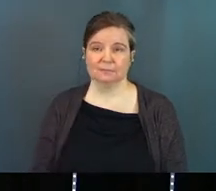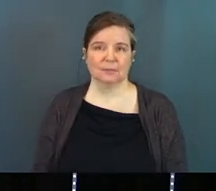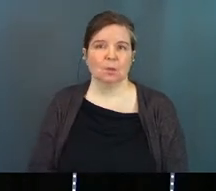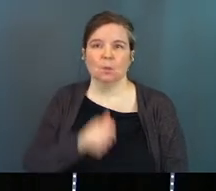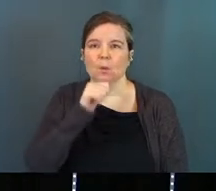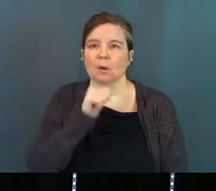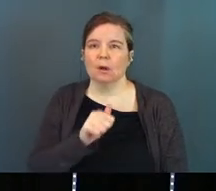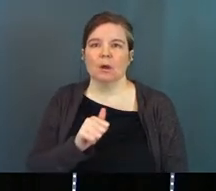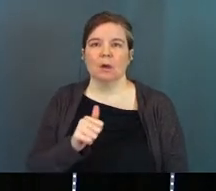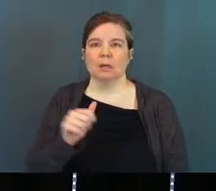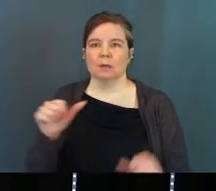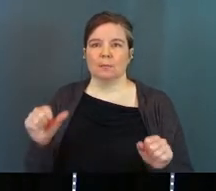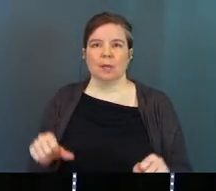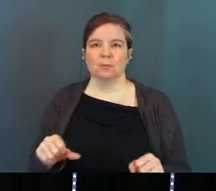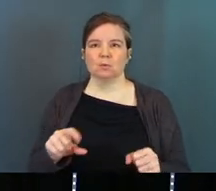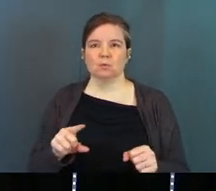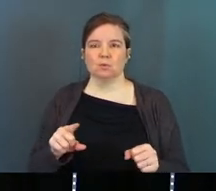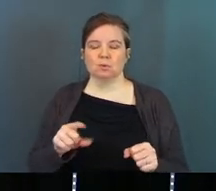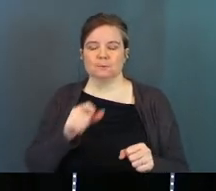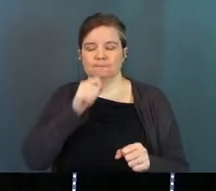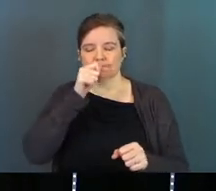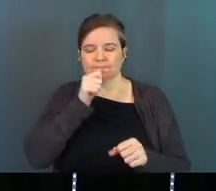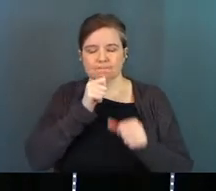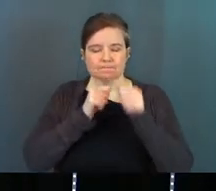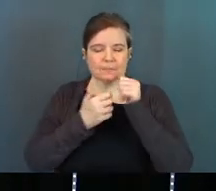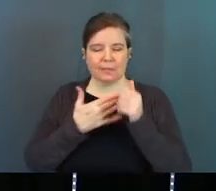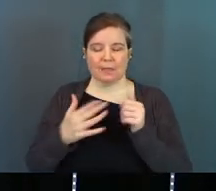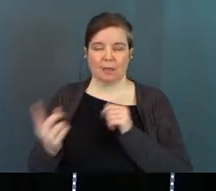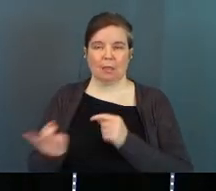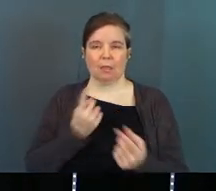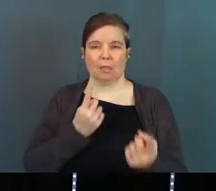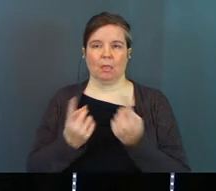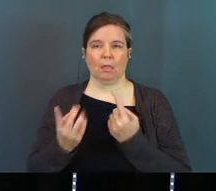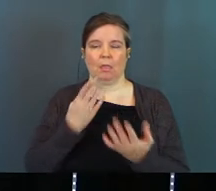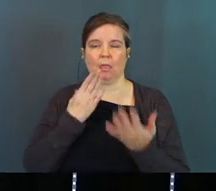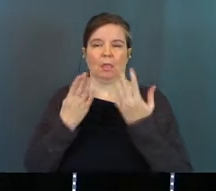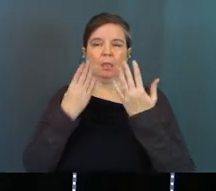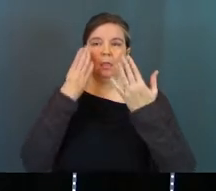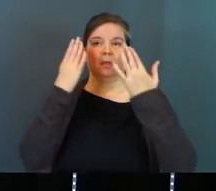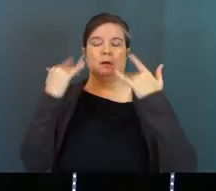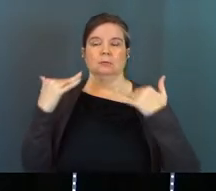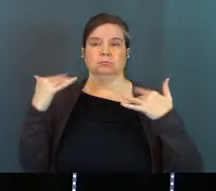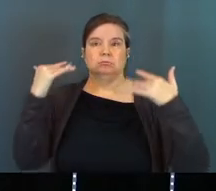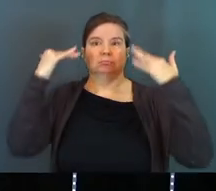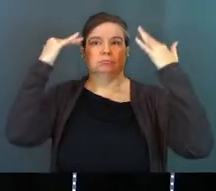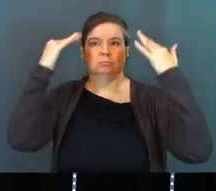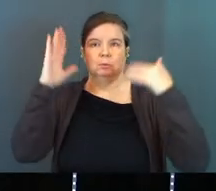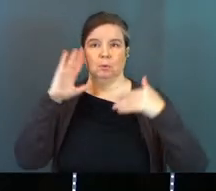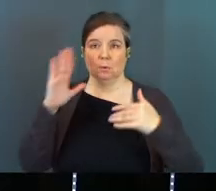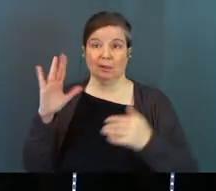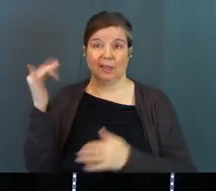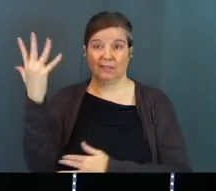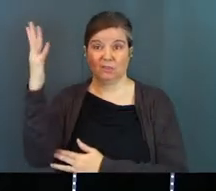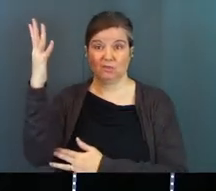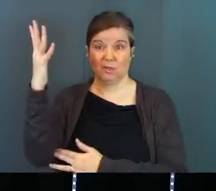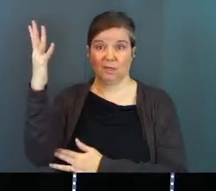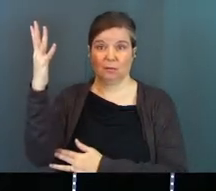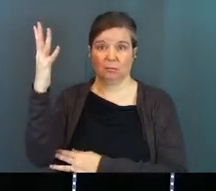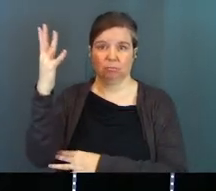We're not going to be able to withstand the things that come our way. We're gonna end up like this sequoia